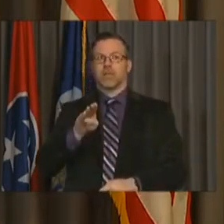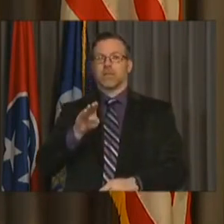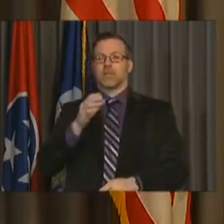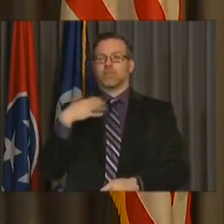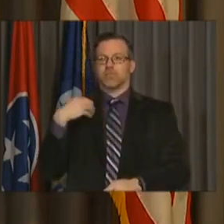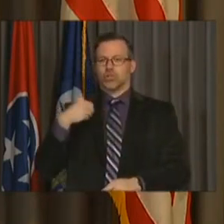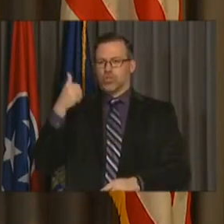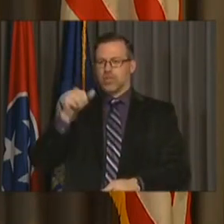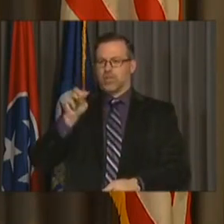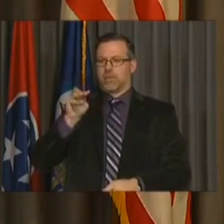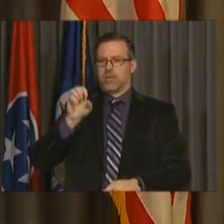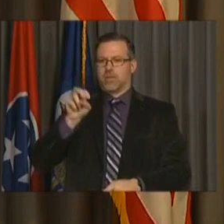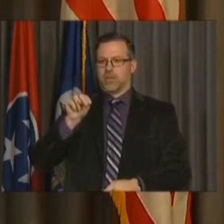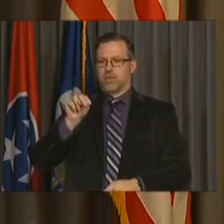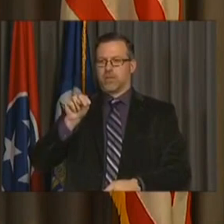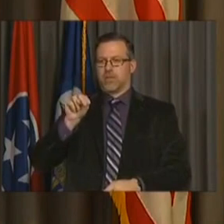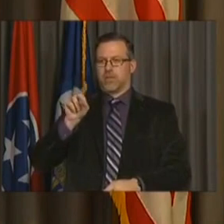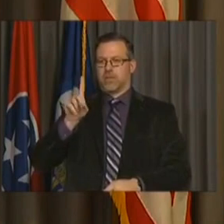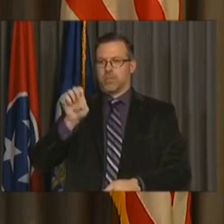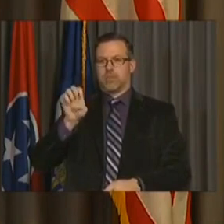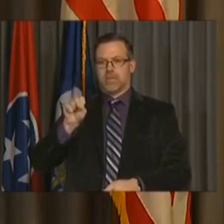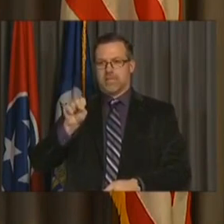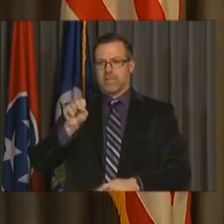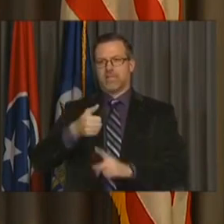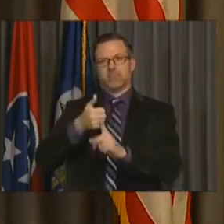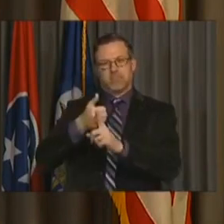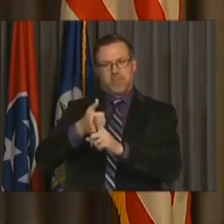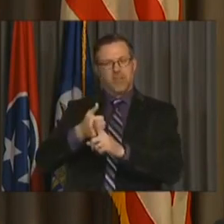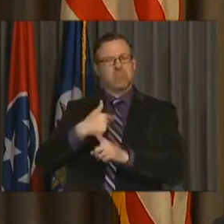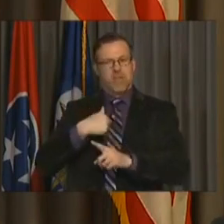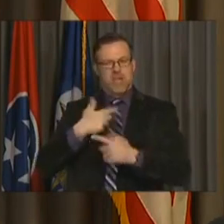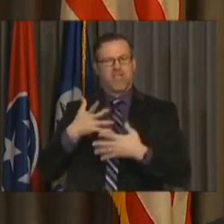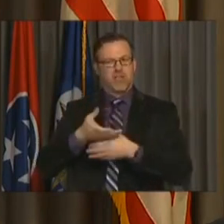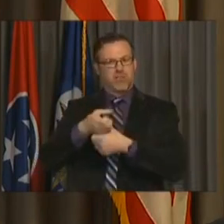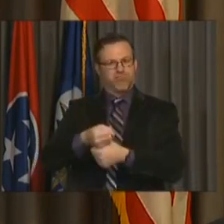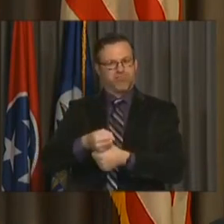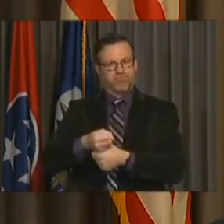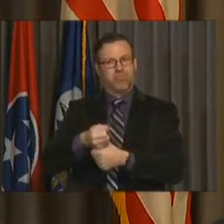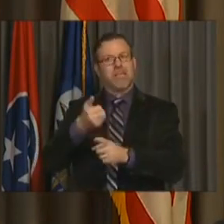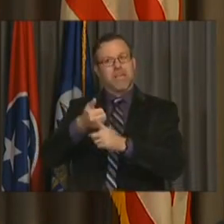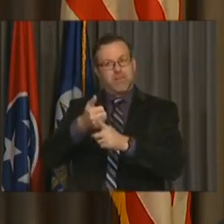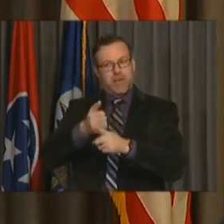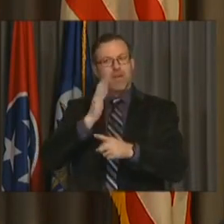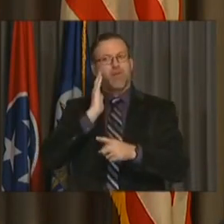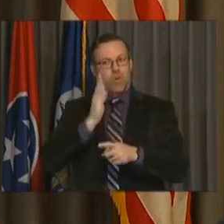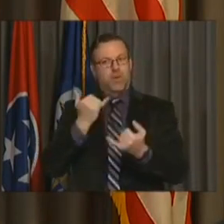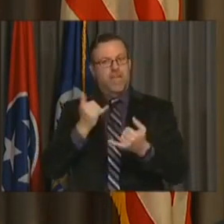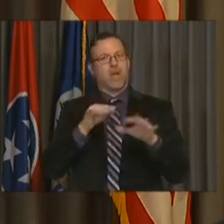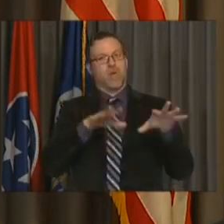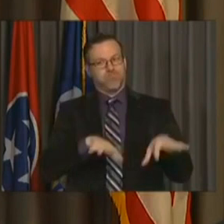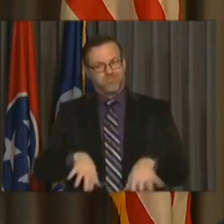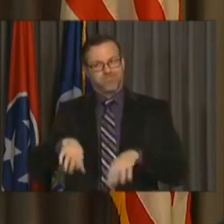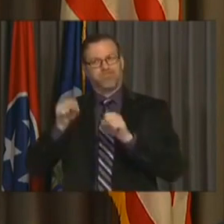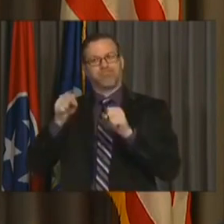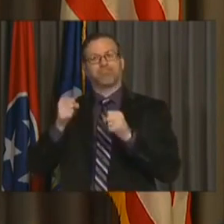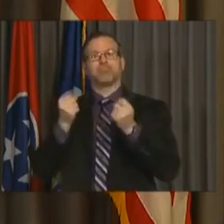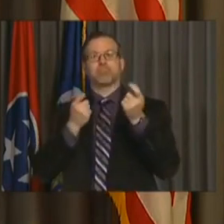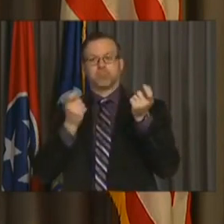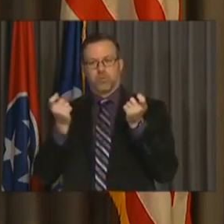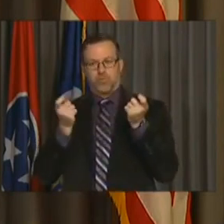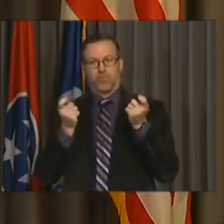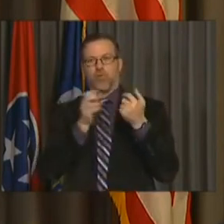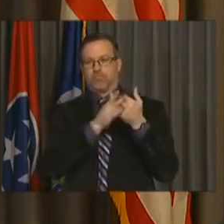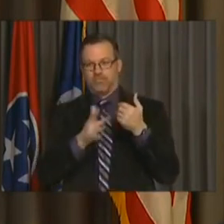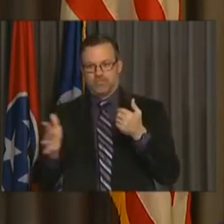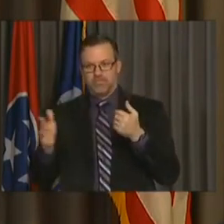and who I have great confidence in, will now take control of the process and has already sent out a budget review